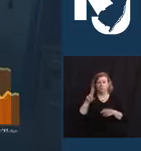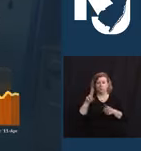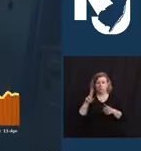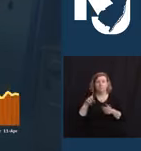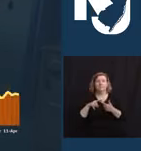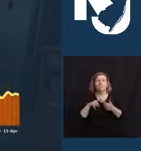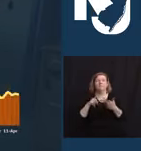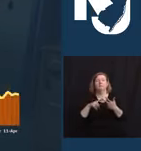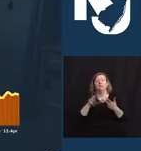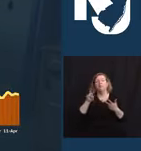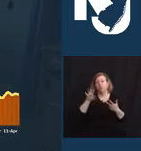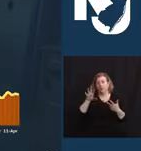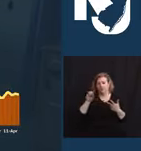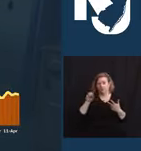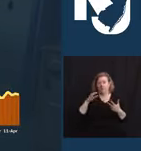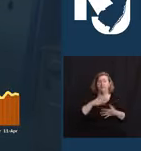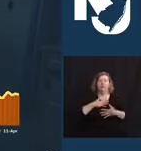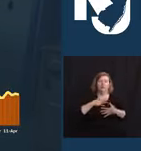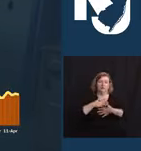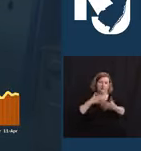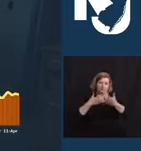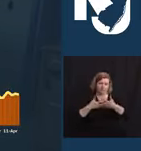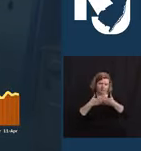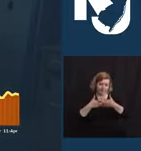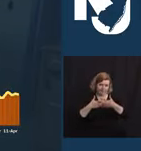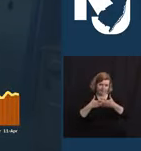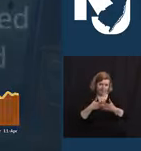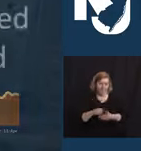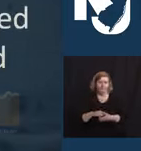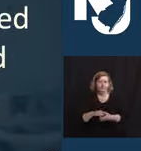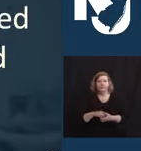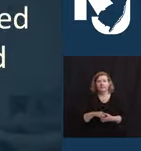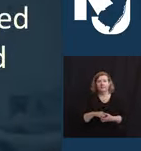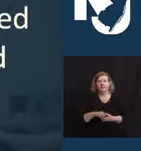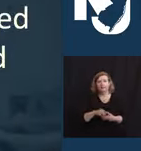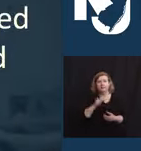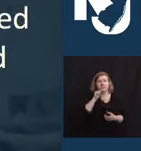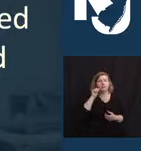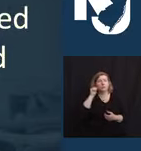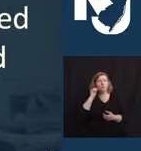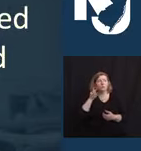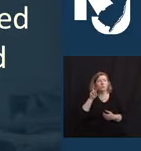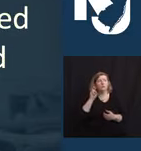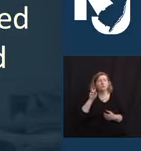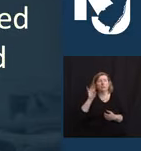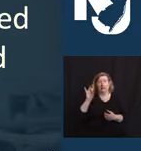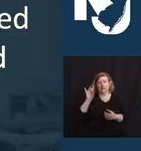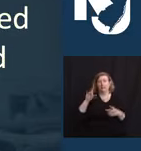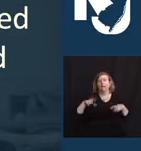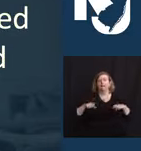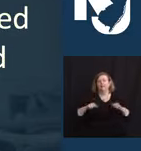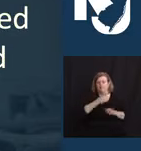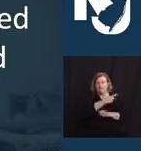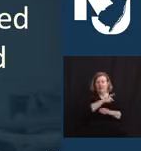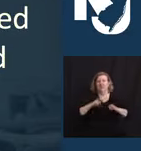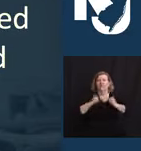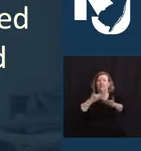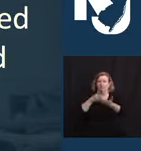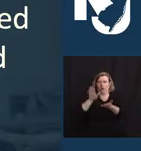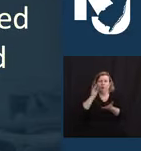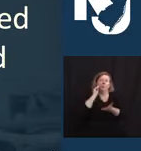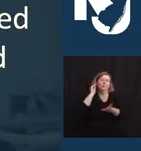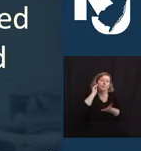of them required a ventilator. Across the day yesterday, 208 live patients were discharged statewide.